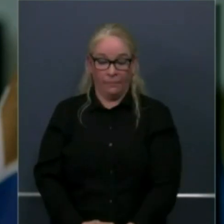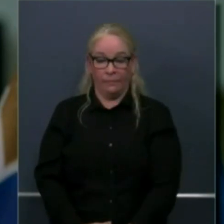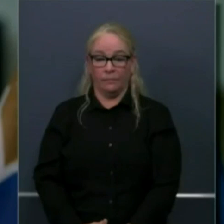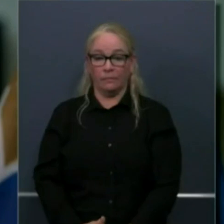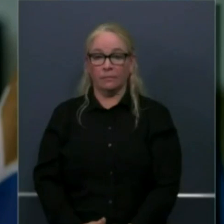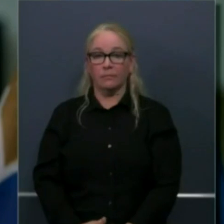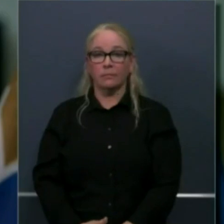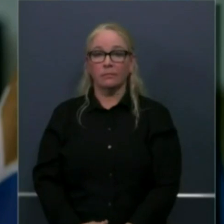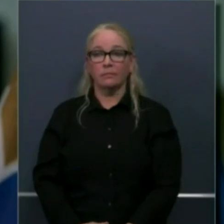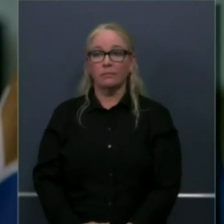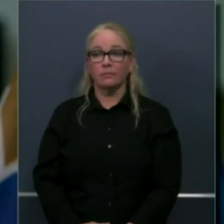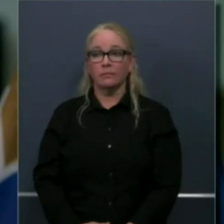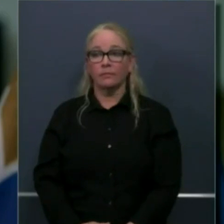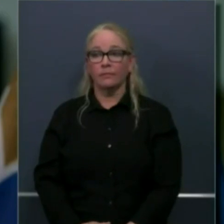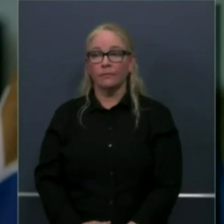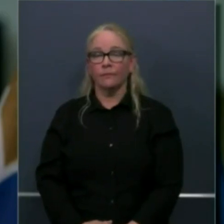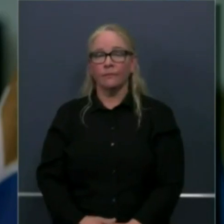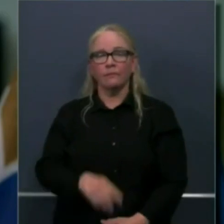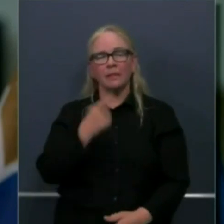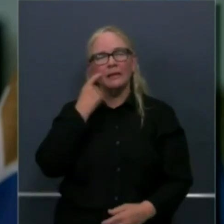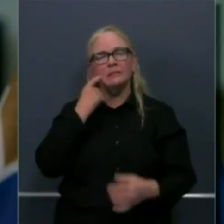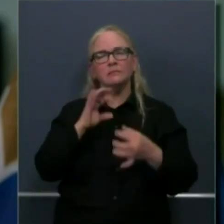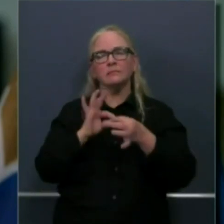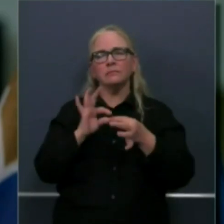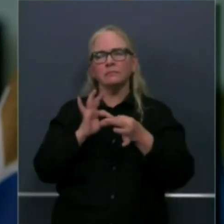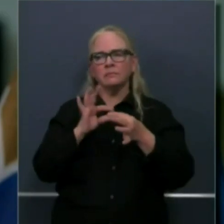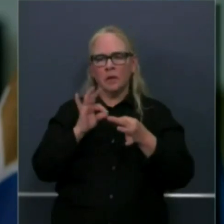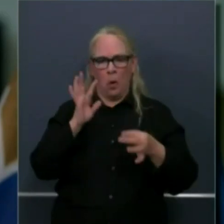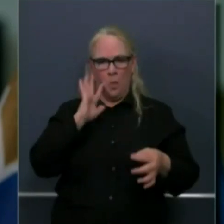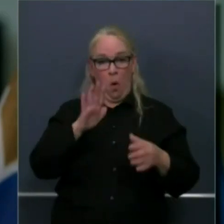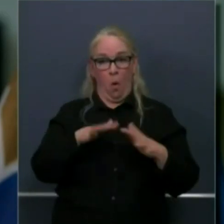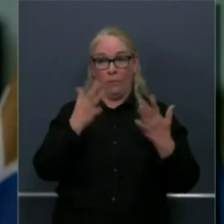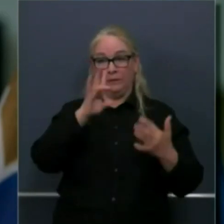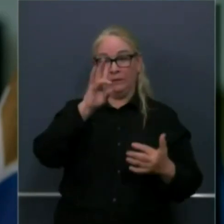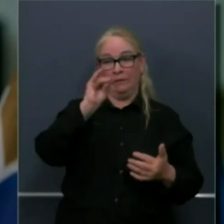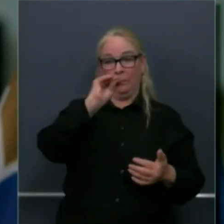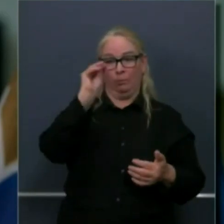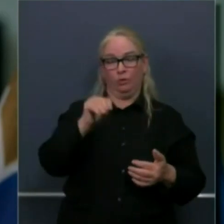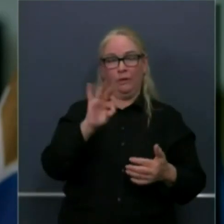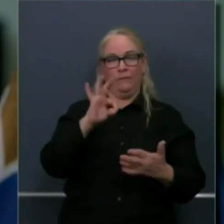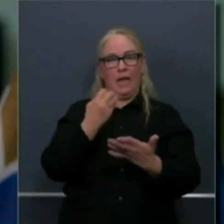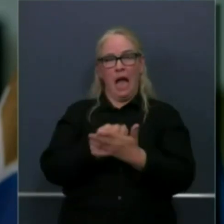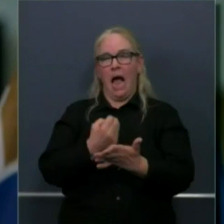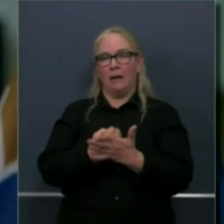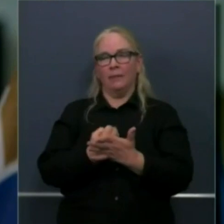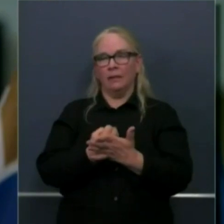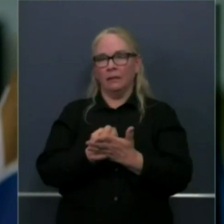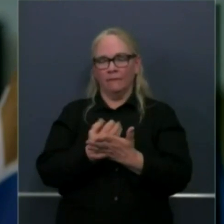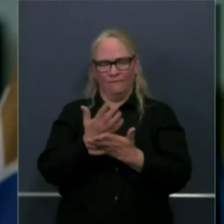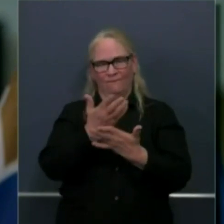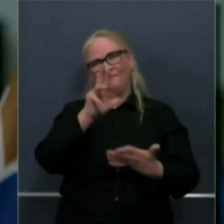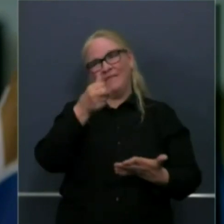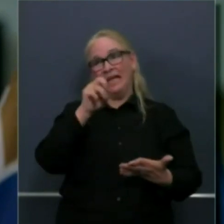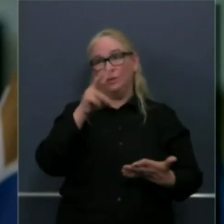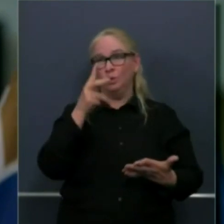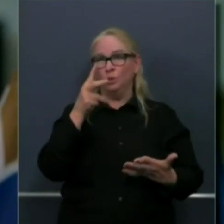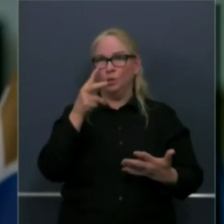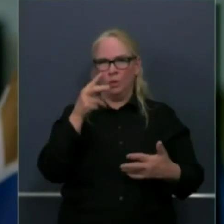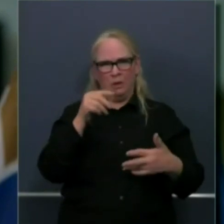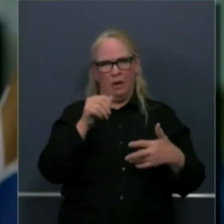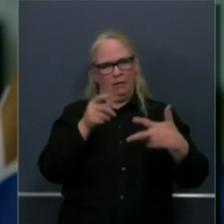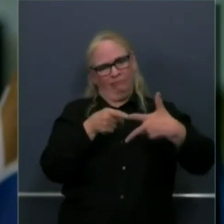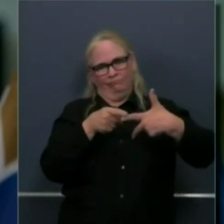Phase 2. Can you define that more precisely? How are you arriving at that number, and what sectors of the economy are you talking about?